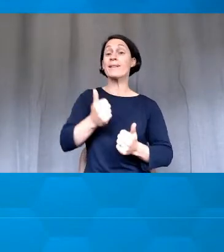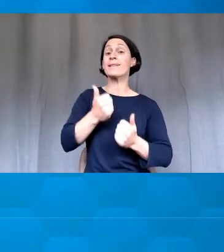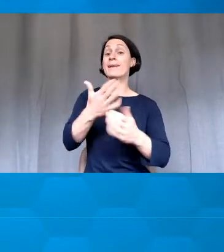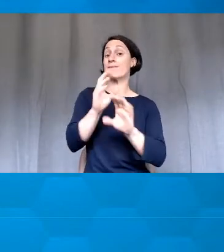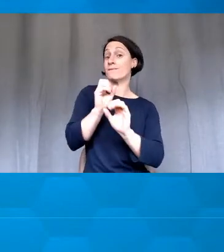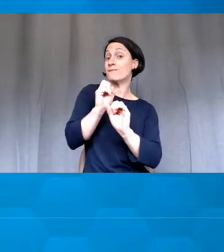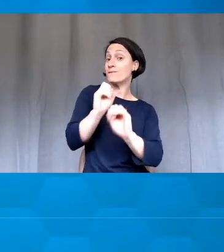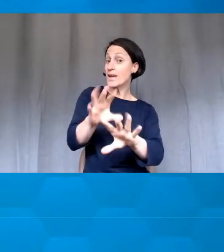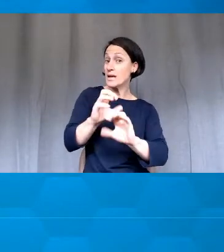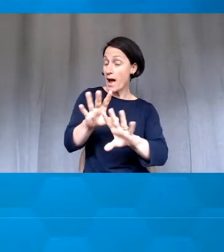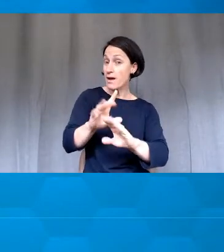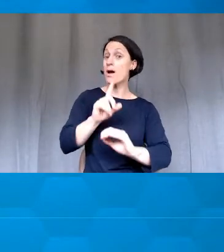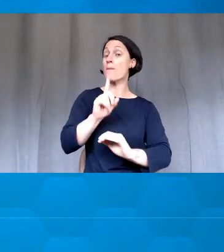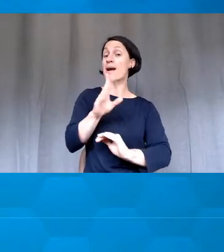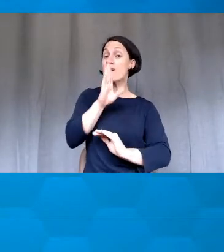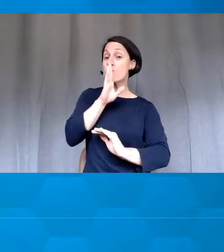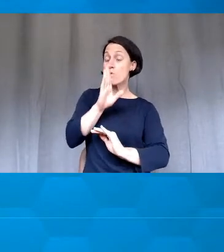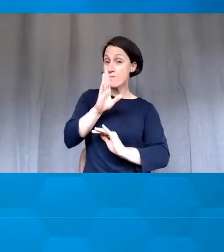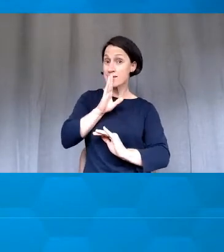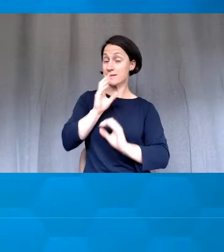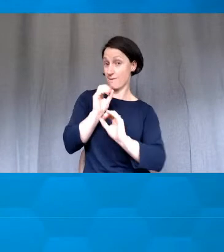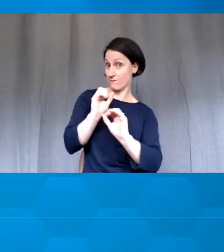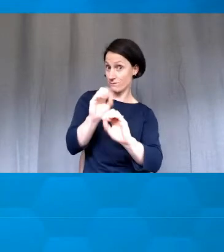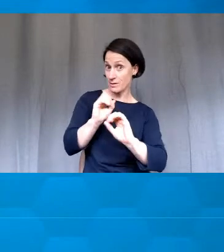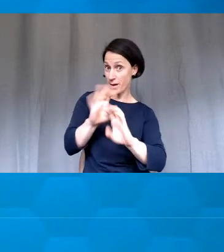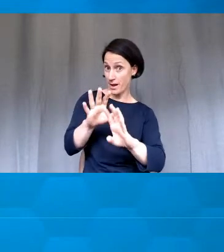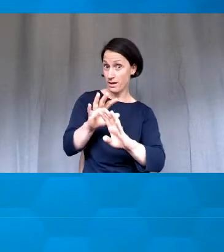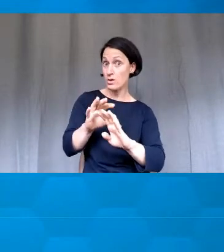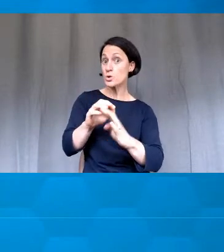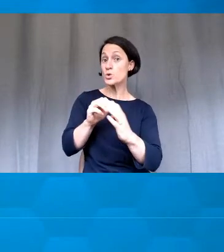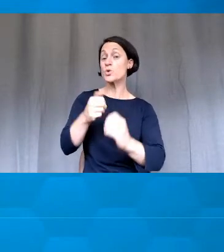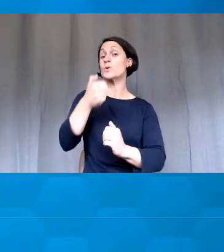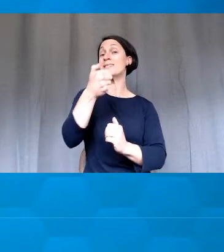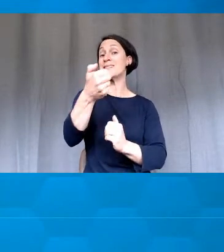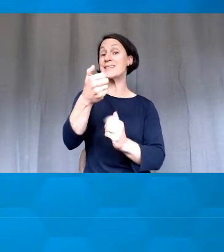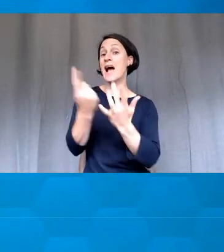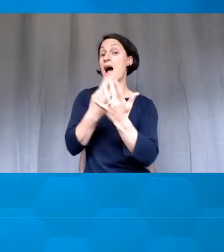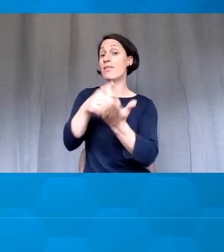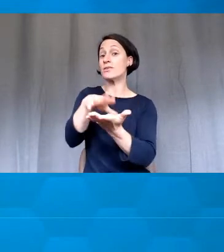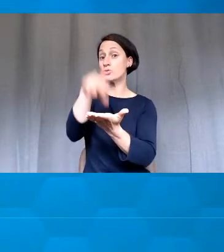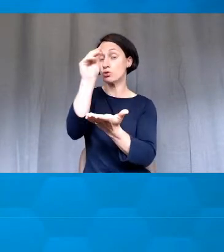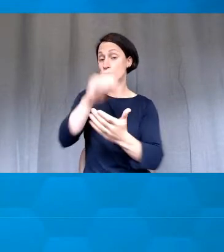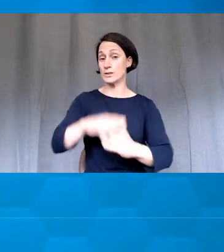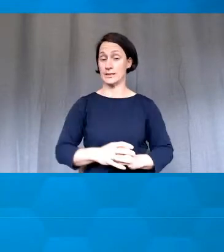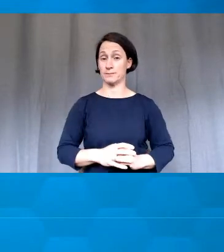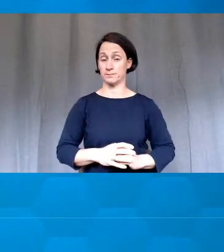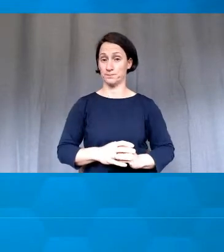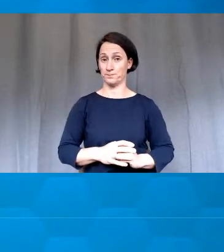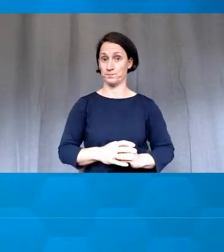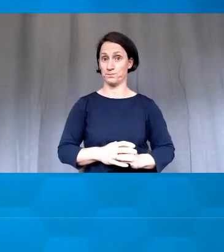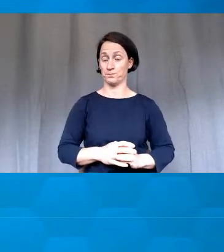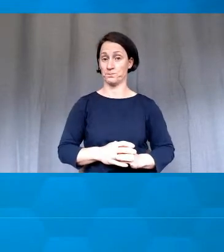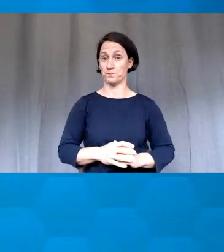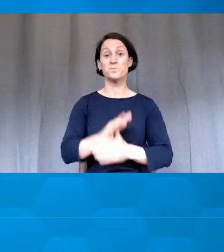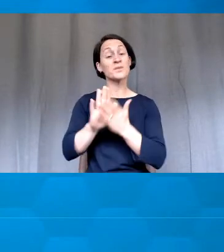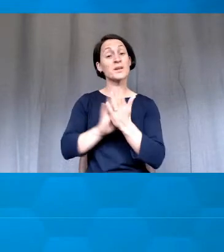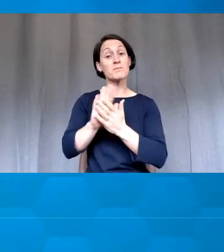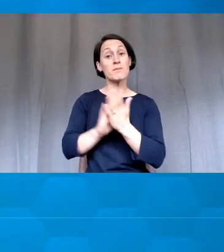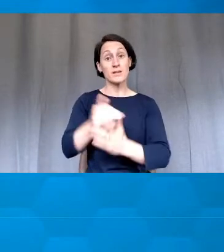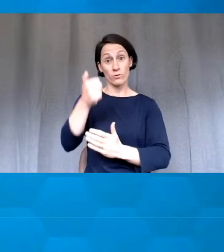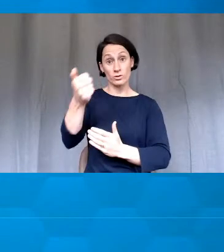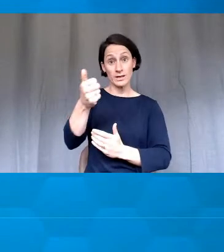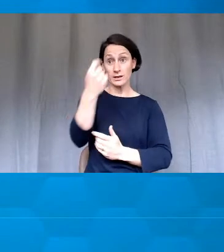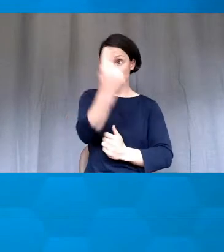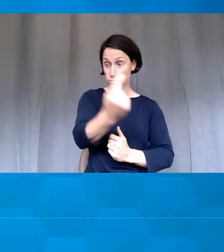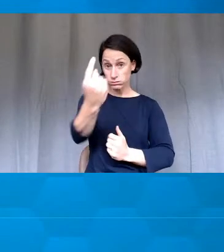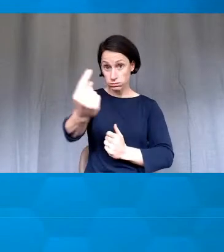to six of their class colleagues. By completing for each of them, our I most